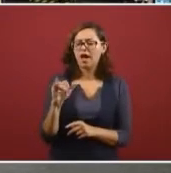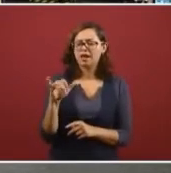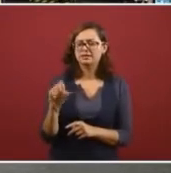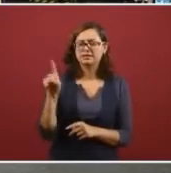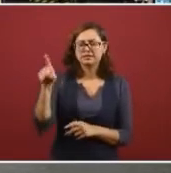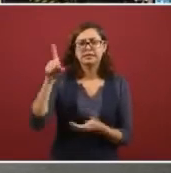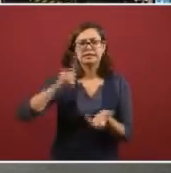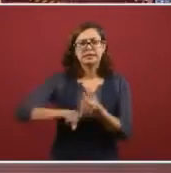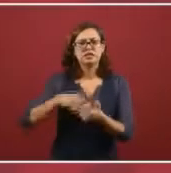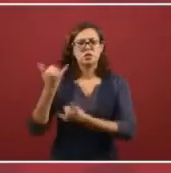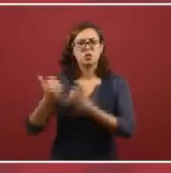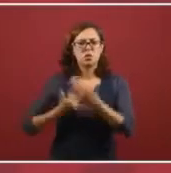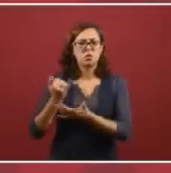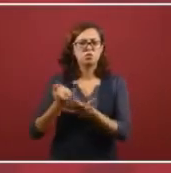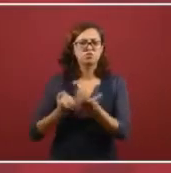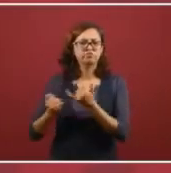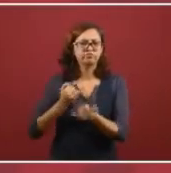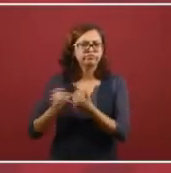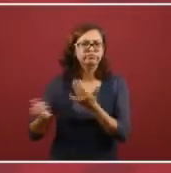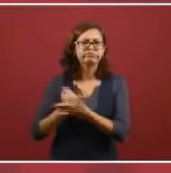Yeah, have to review that.